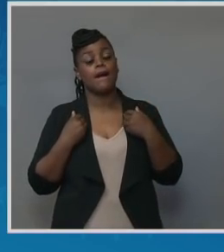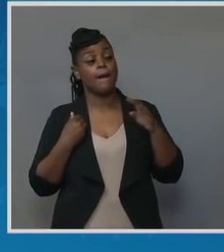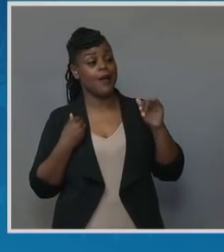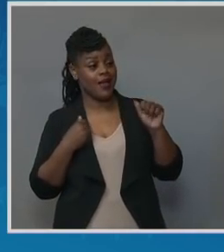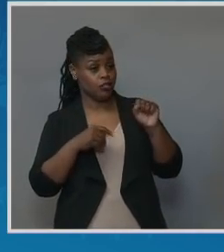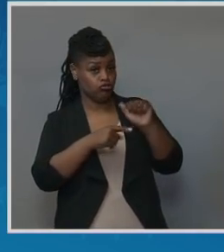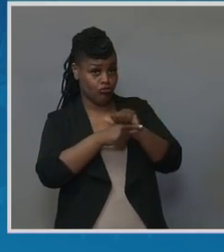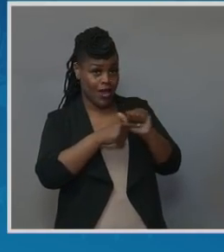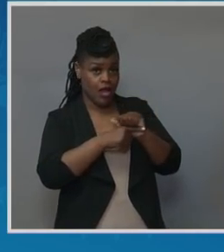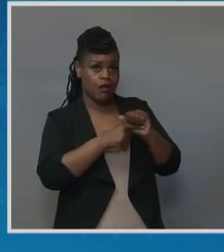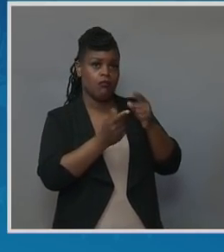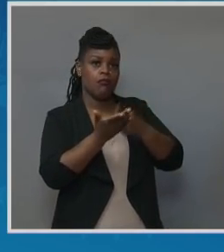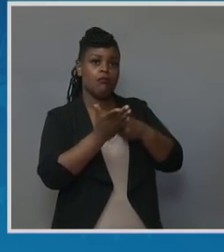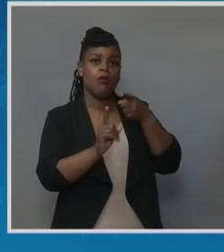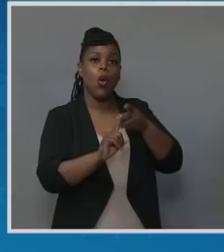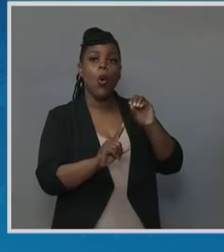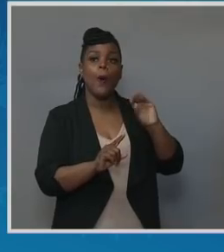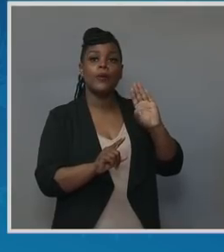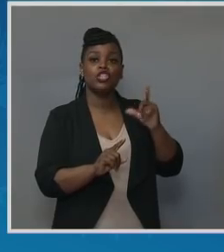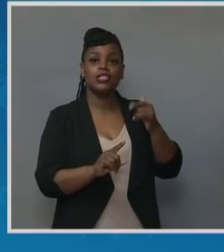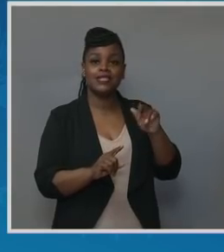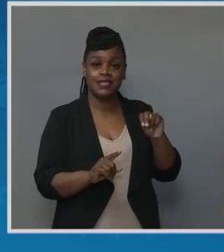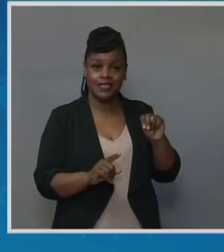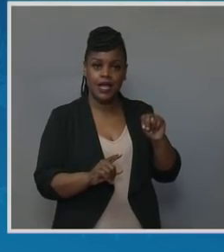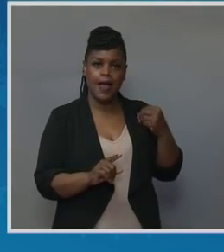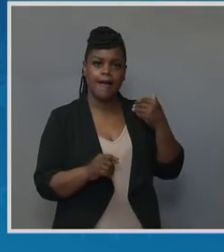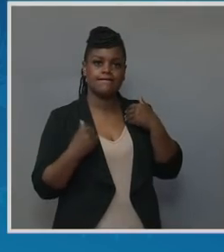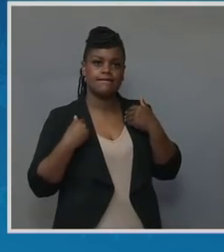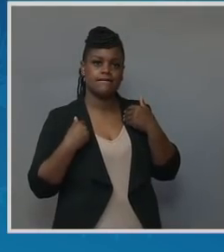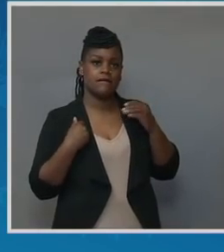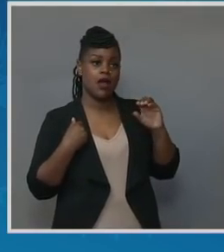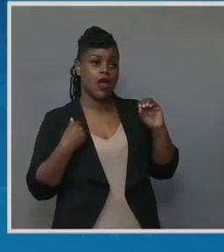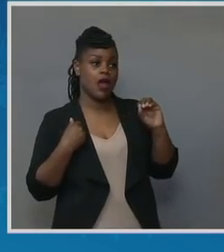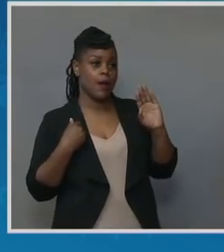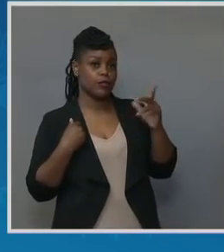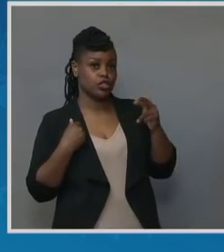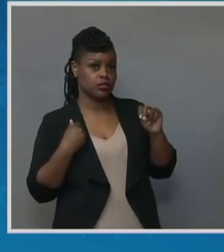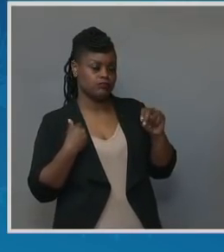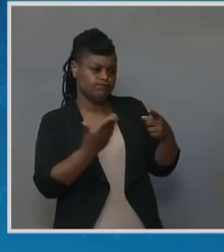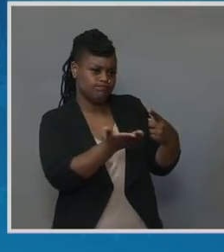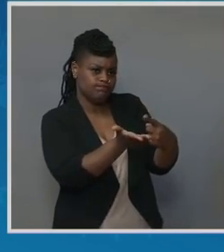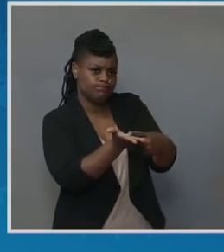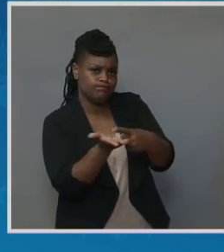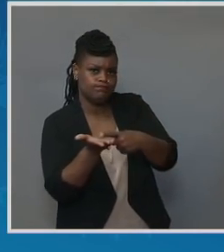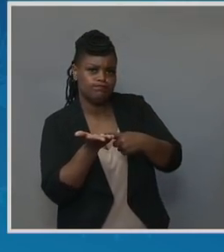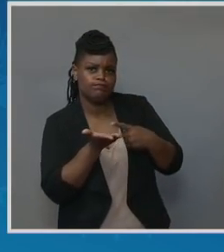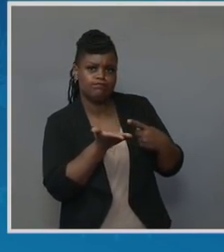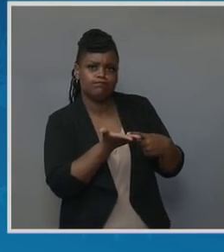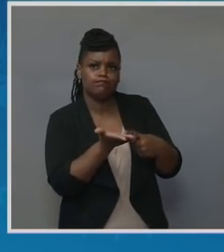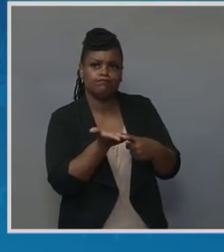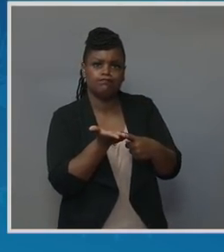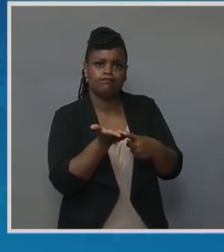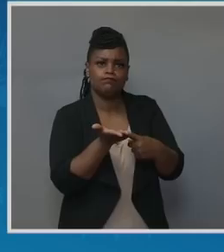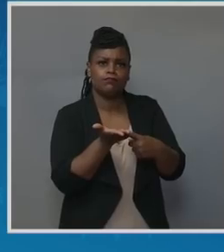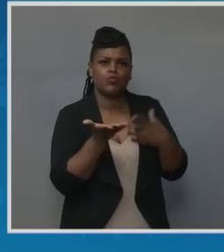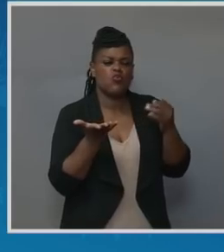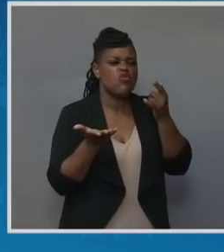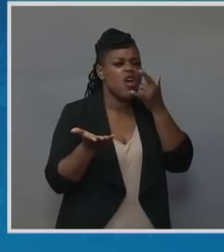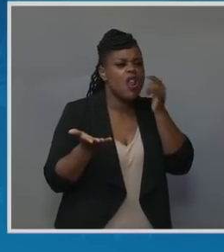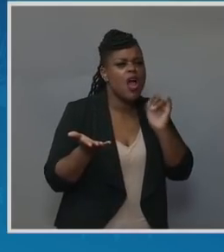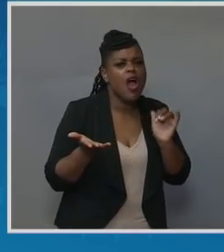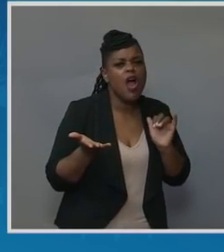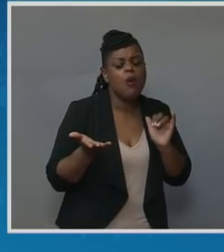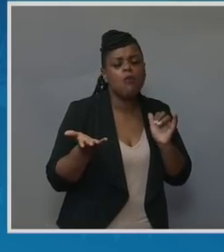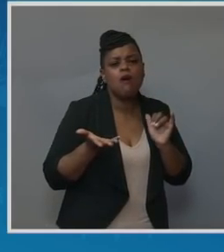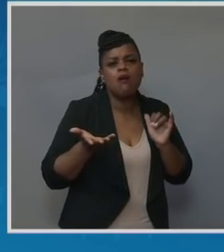now. And there's a group that comes in to sort of talk to us about, you know, where do these, let's first understand the context and the history of structural